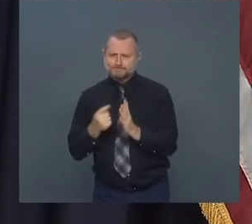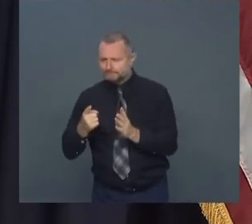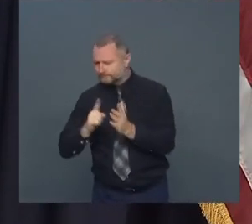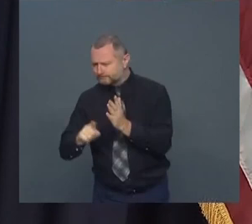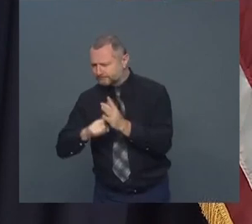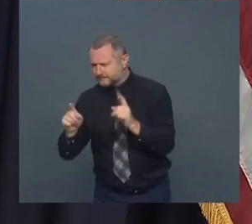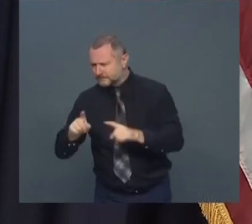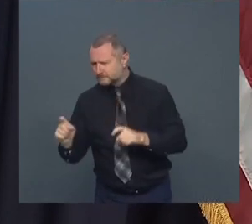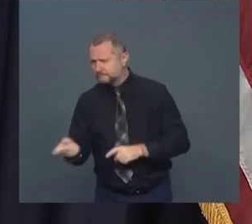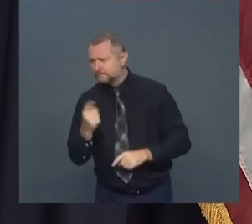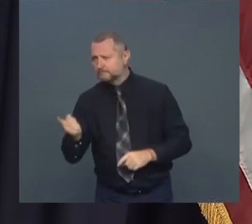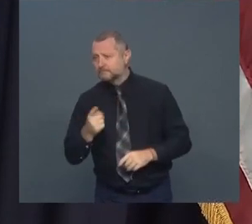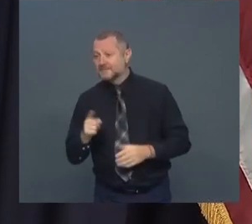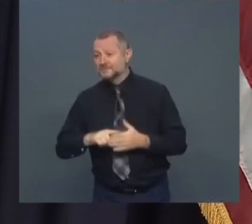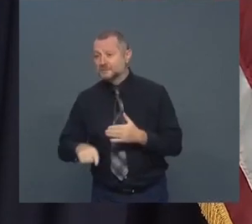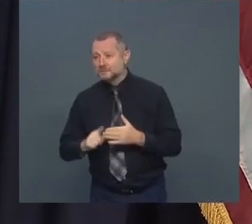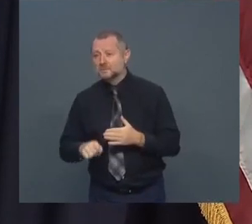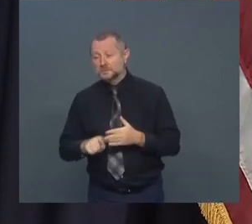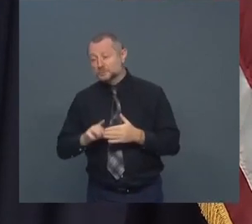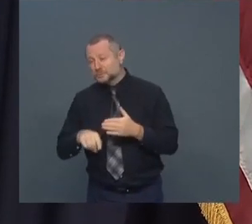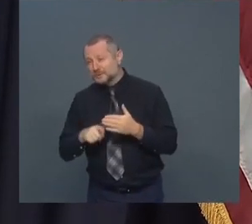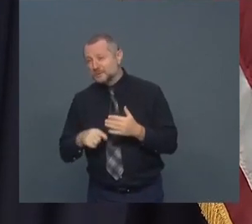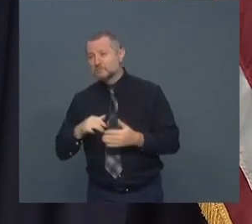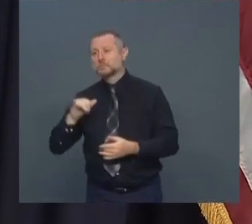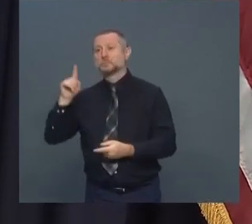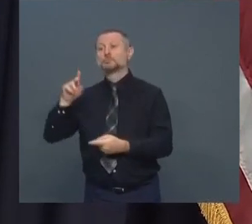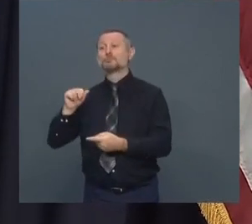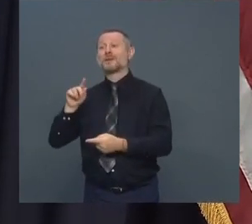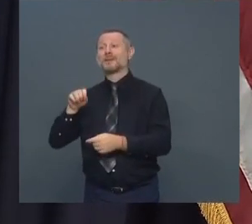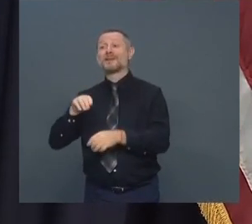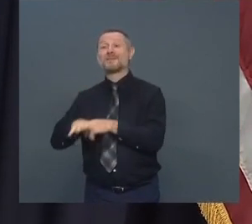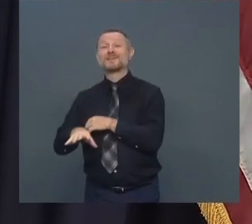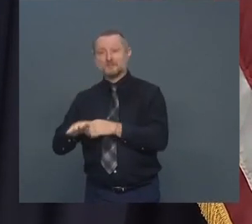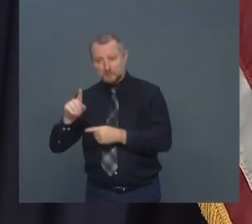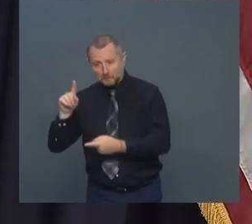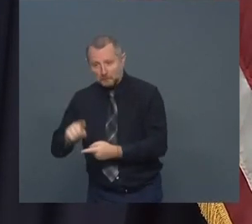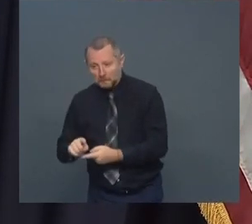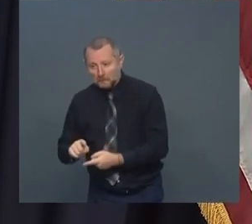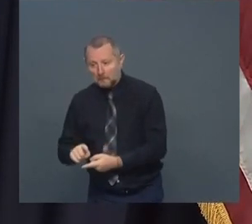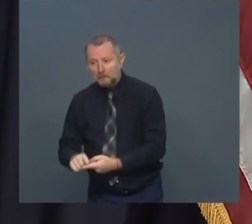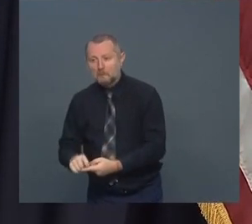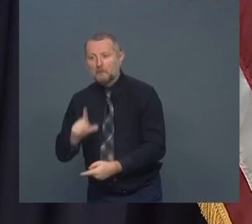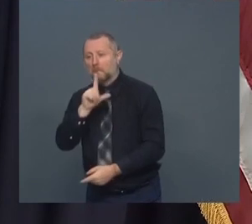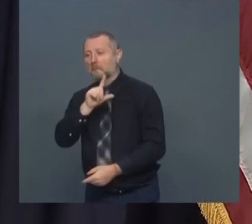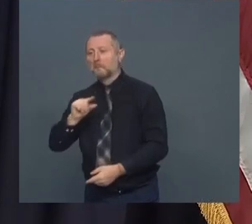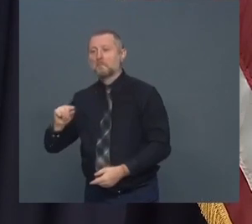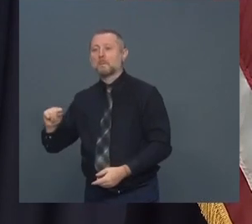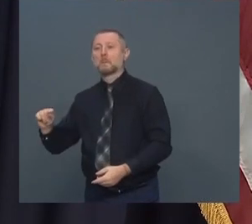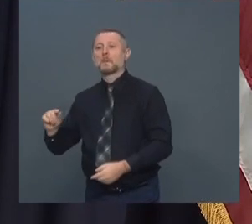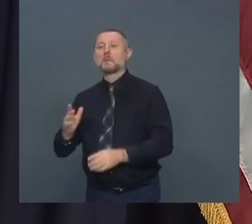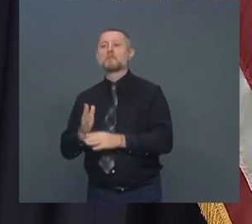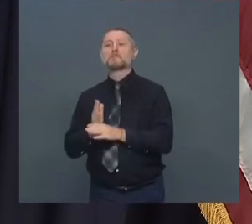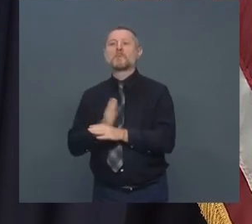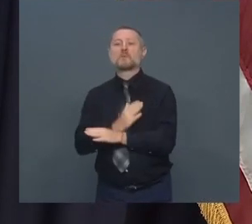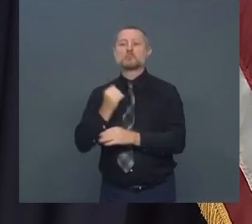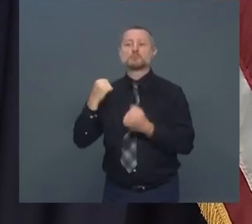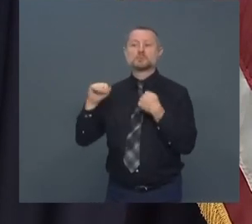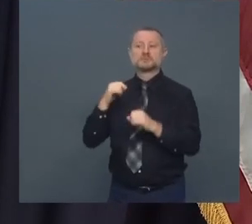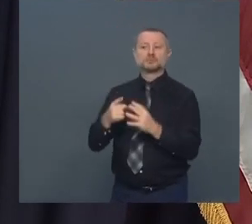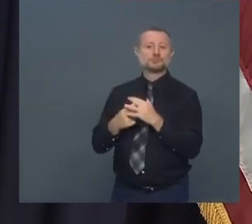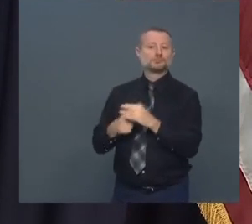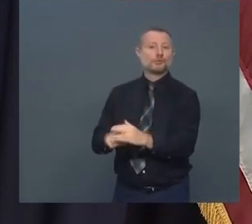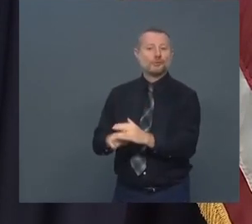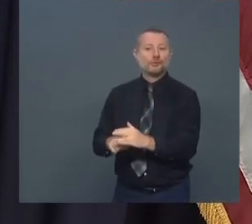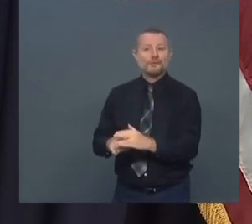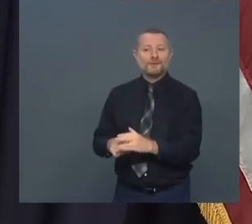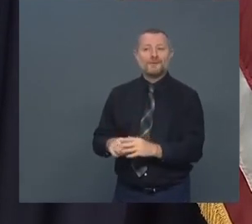what we saw was we'd reduce the rate of infection in New York to a point that was so low, thank God, by the time that happened, that we didn't see a spread. What we are